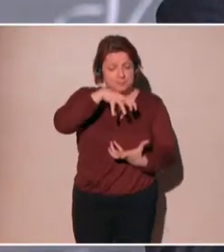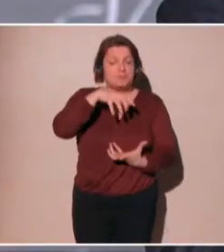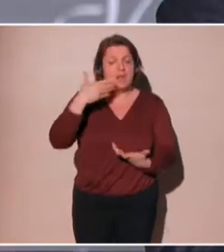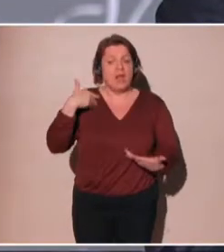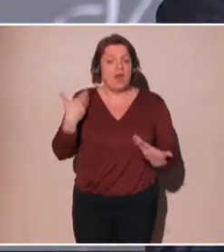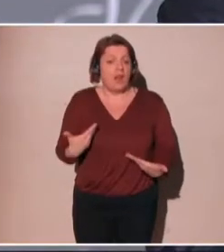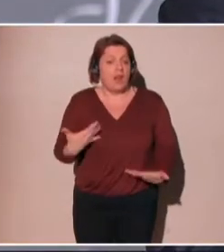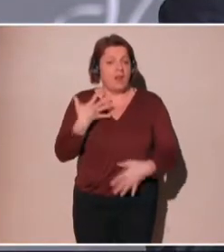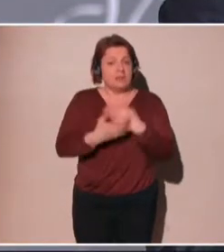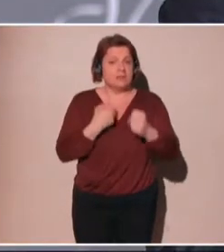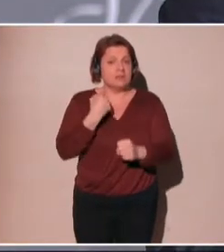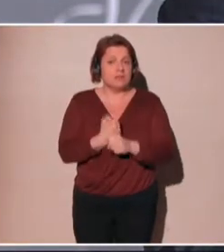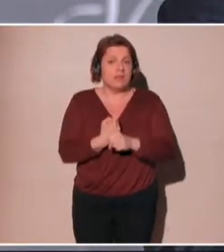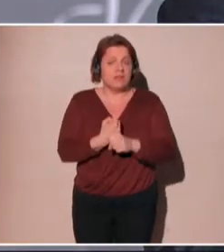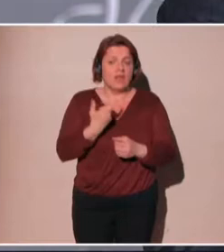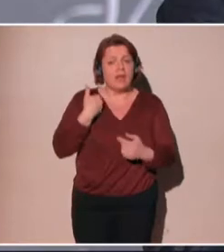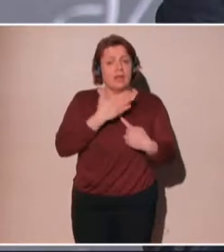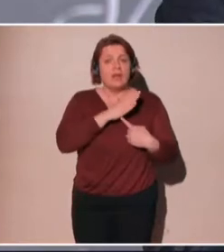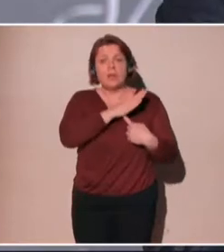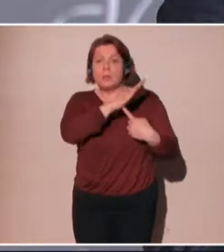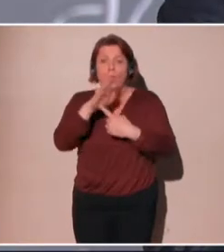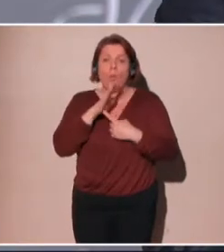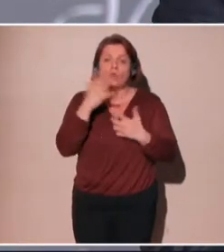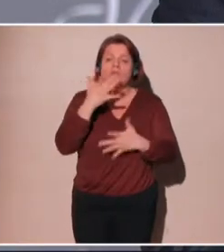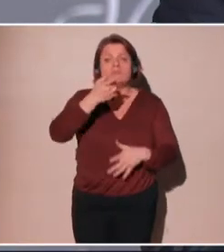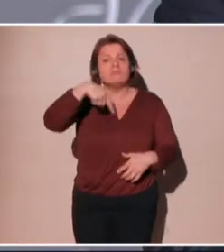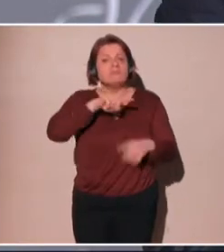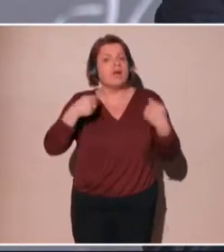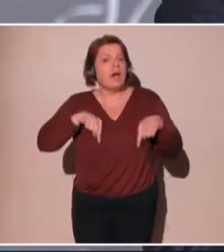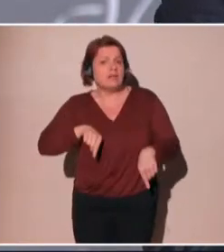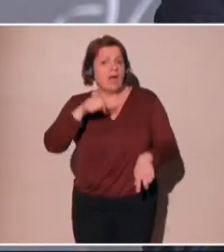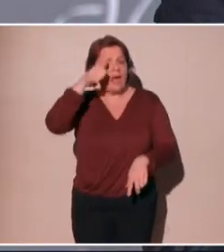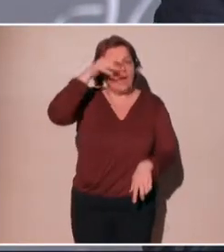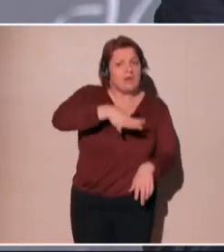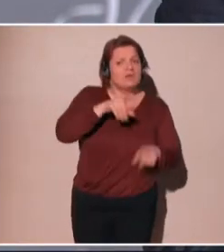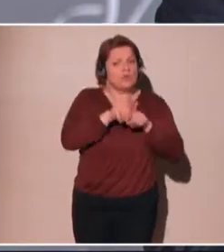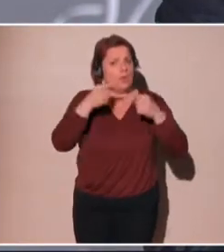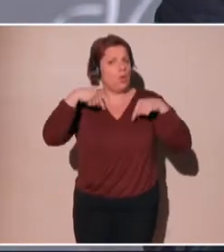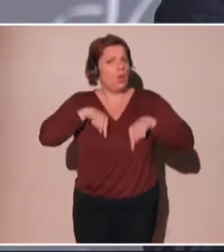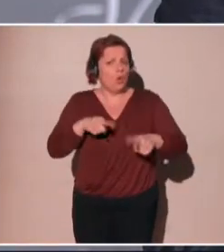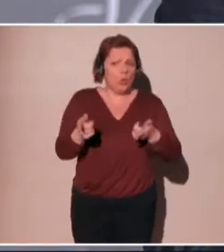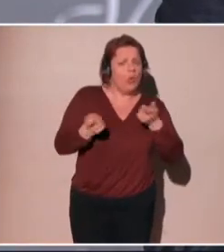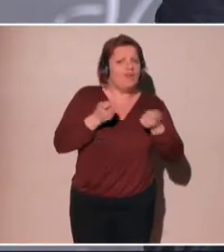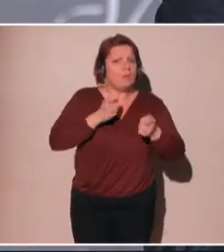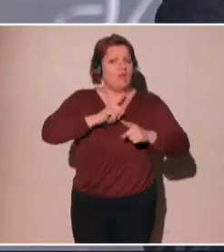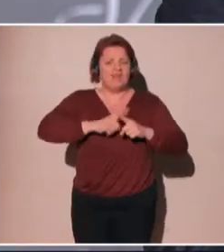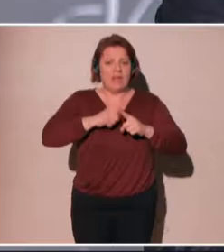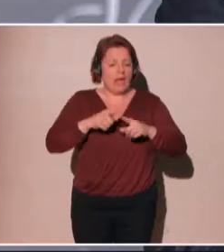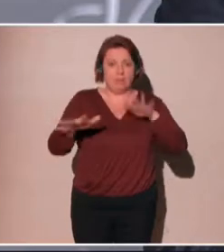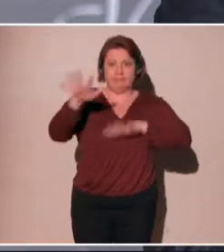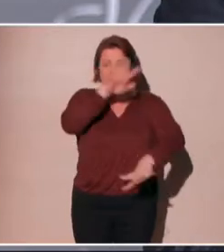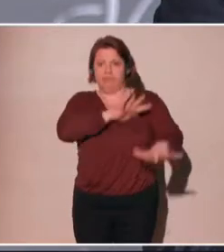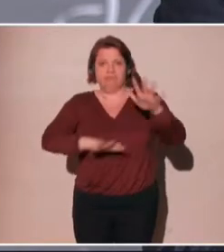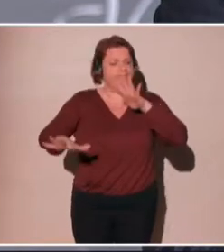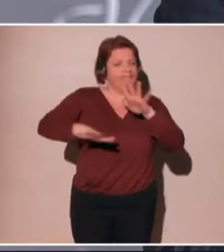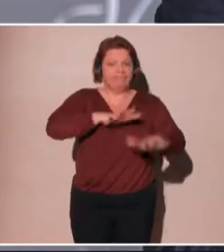and how federal governments are horrible at actually trying to protect privacy or anonymize the data that they share. And there's